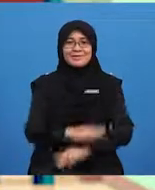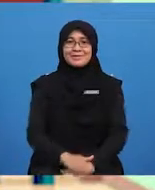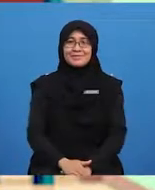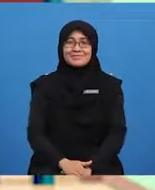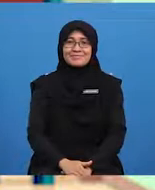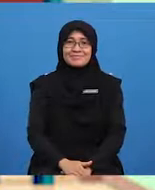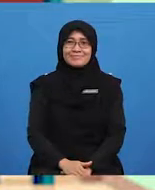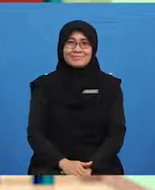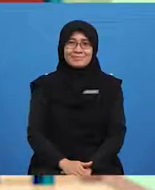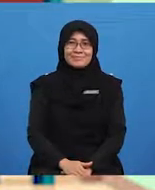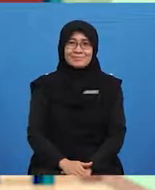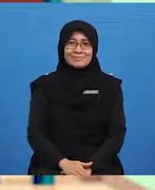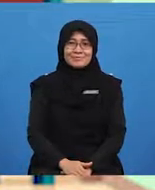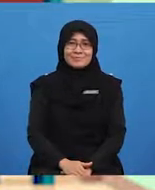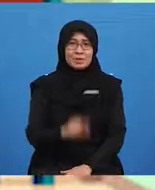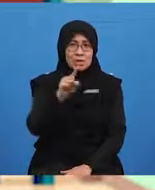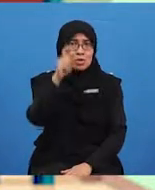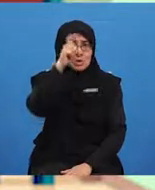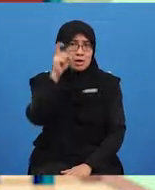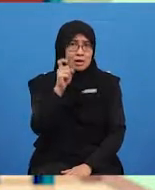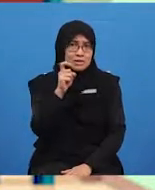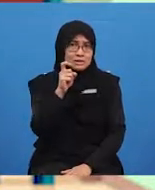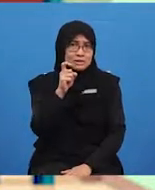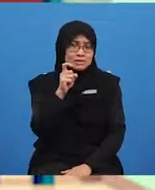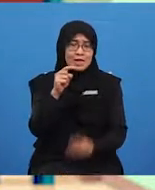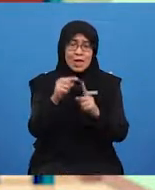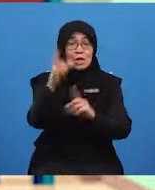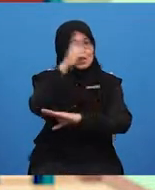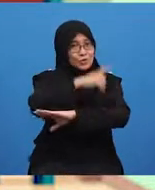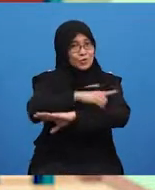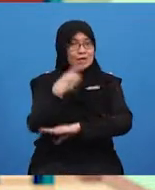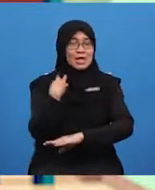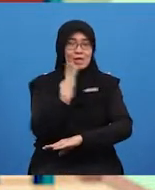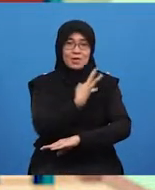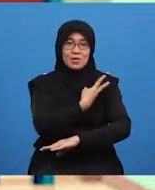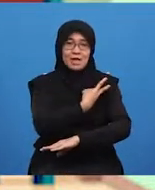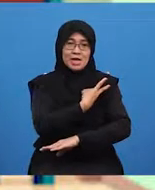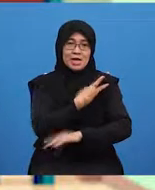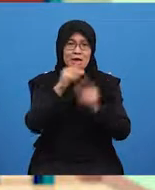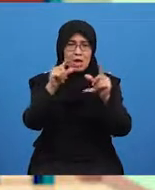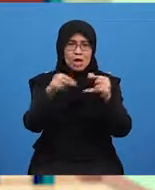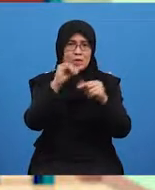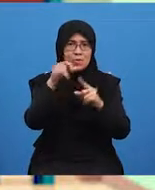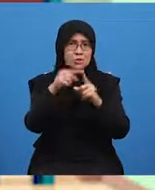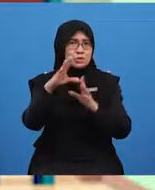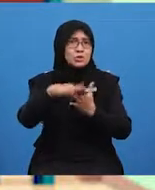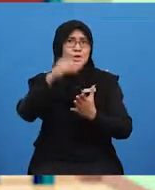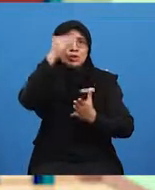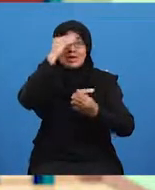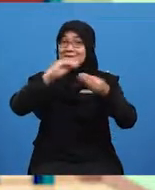Mr. D, since you asked, today we are actually going to learn